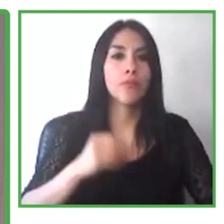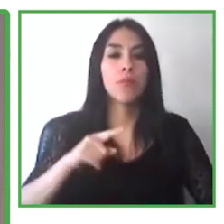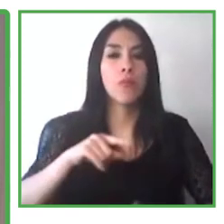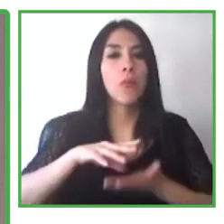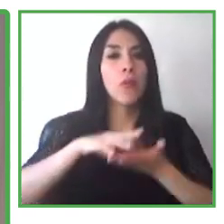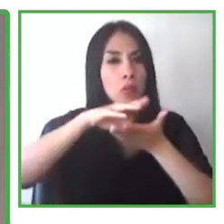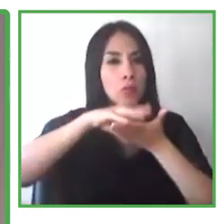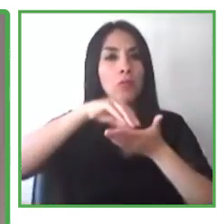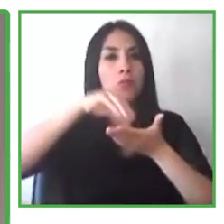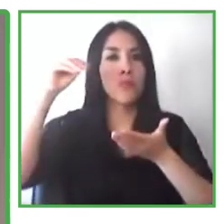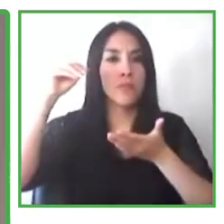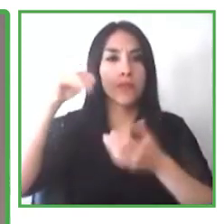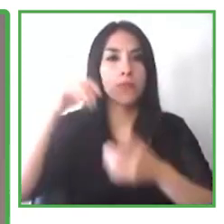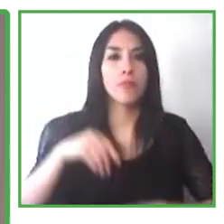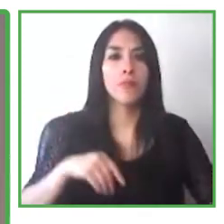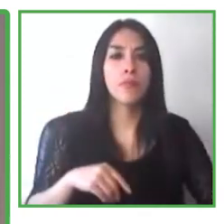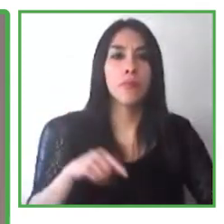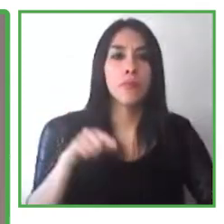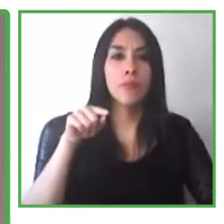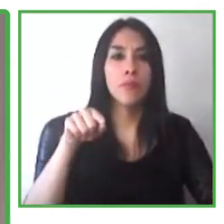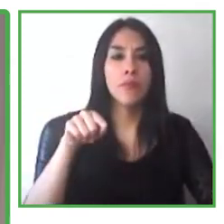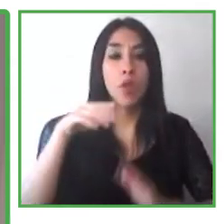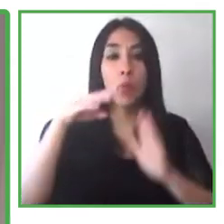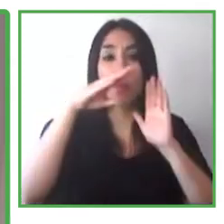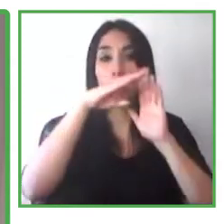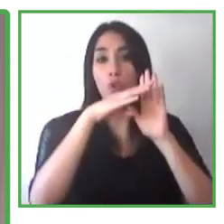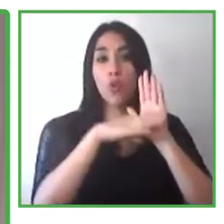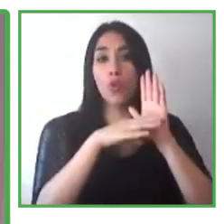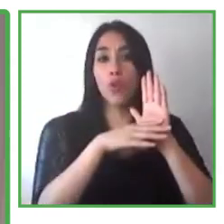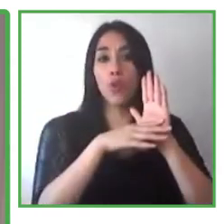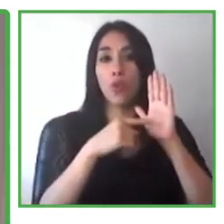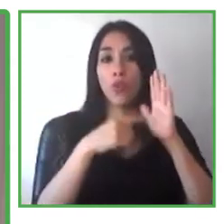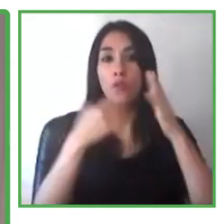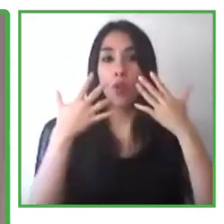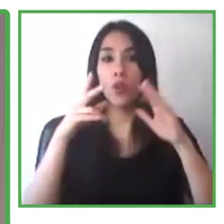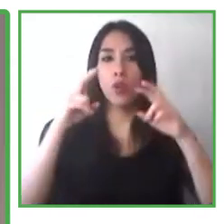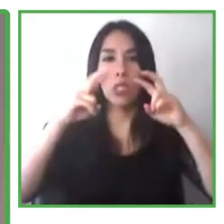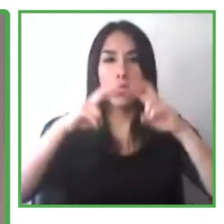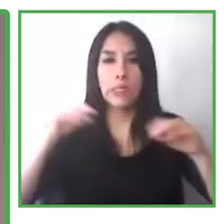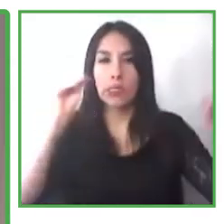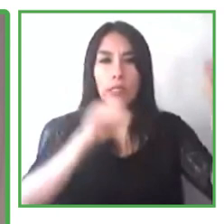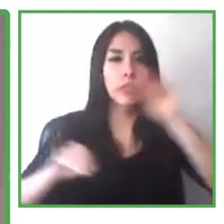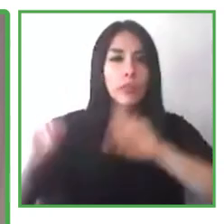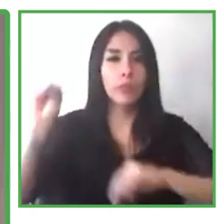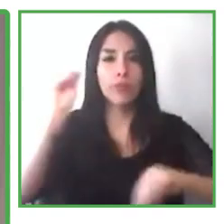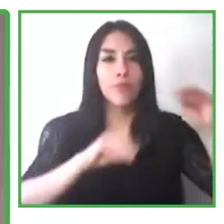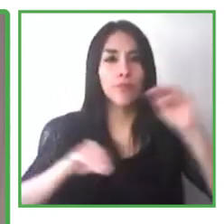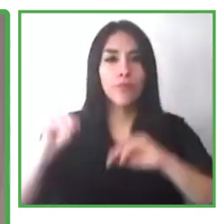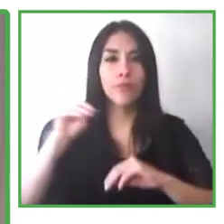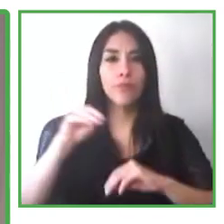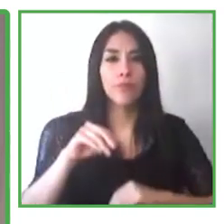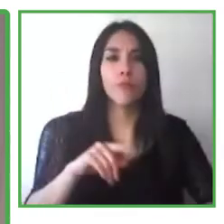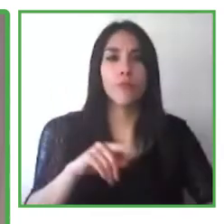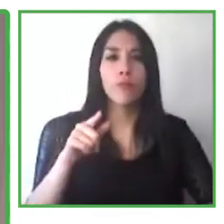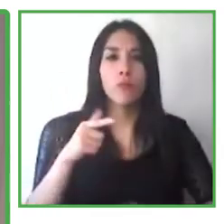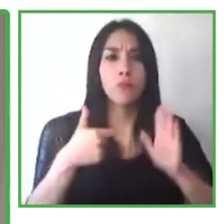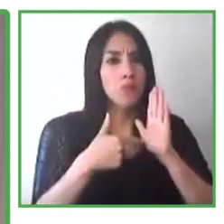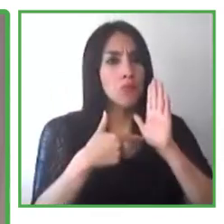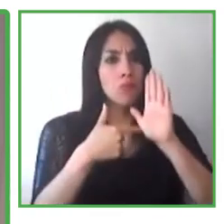and represents a lot of opportunity across the whole region. Following Purina is going to be Maita,